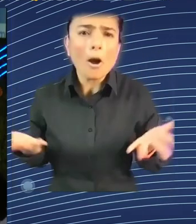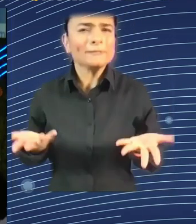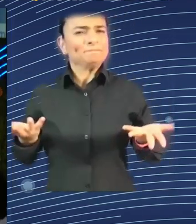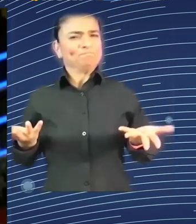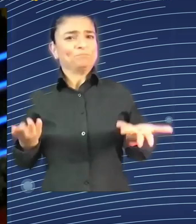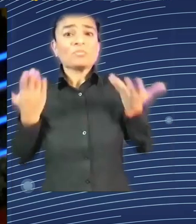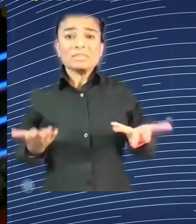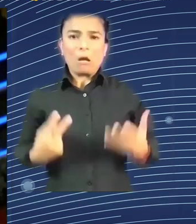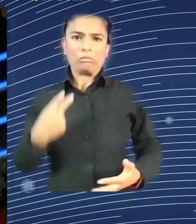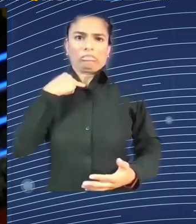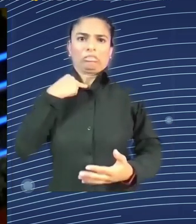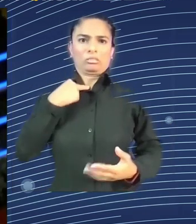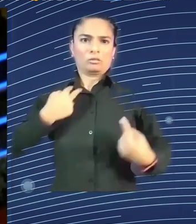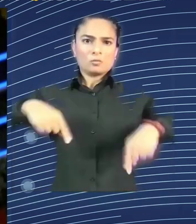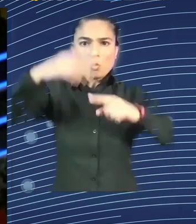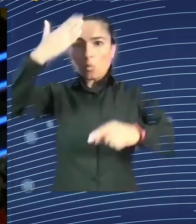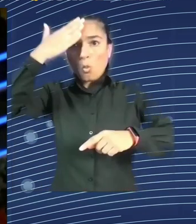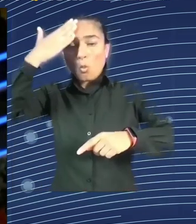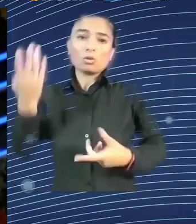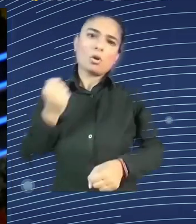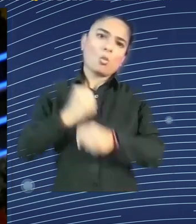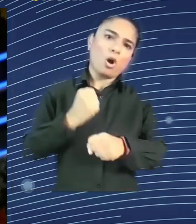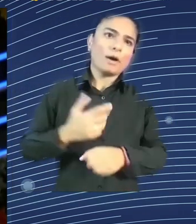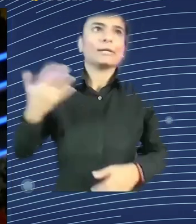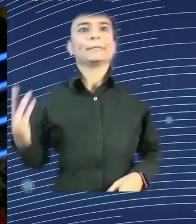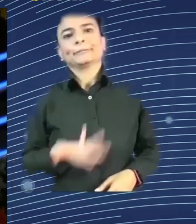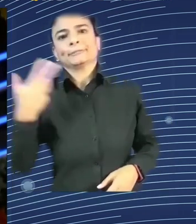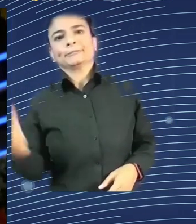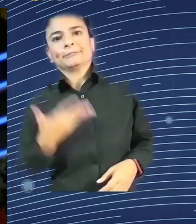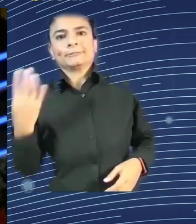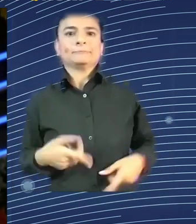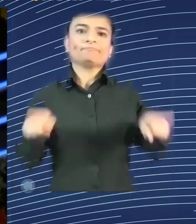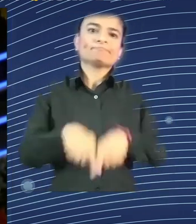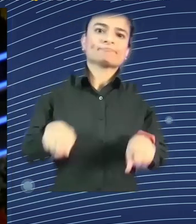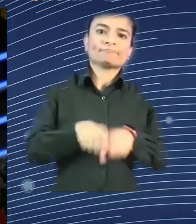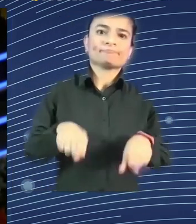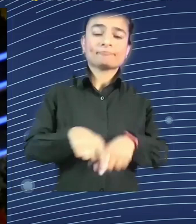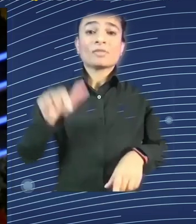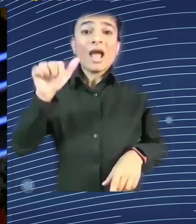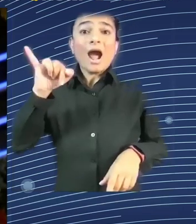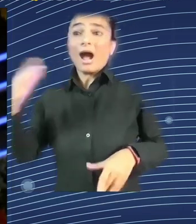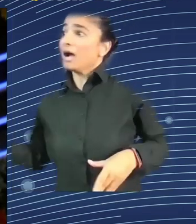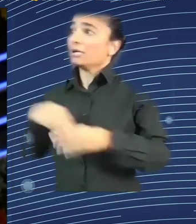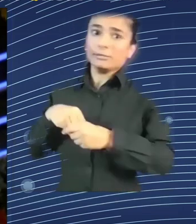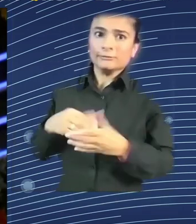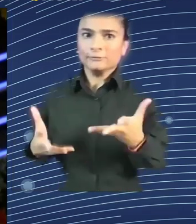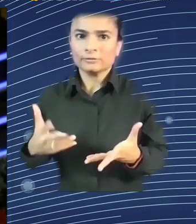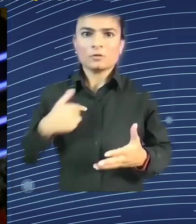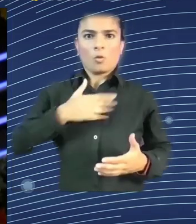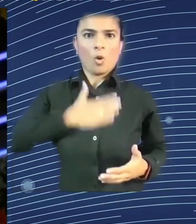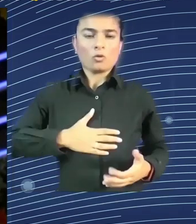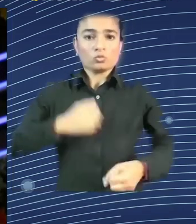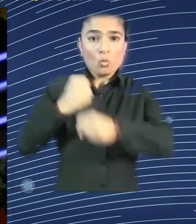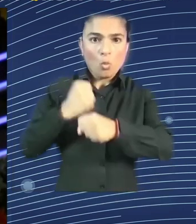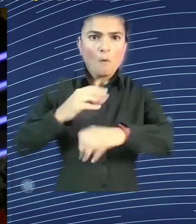we can also make sure that, you know, work becomes more fun and that we become indeed more productive. The boring task will actually be done